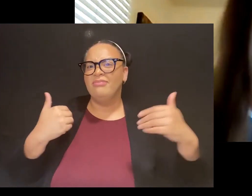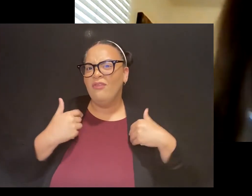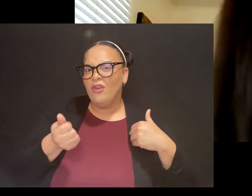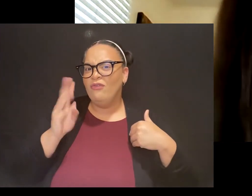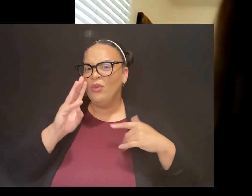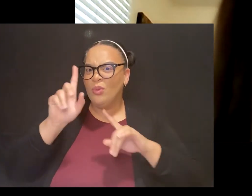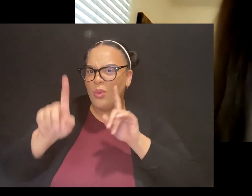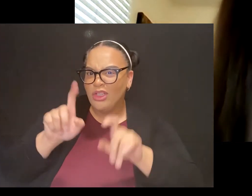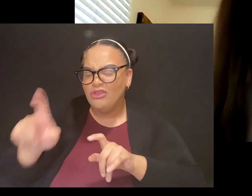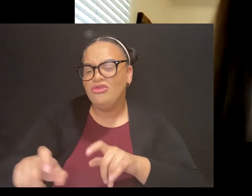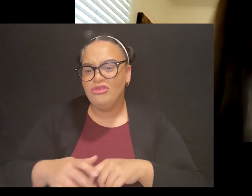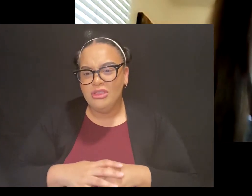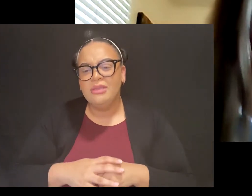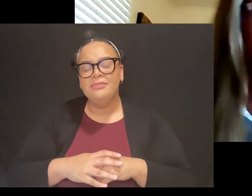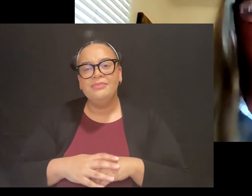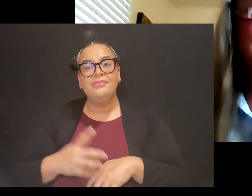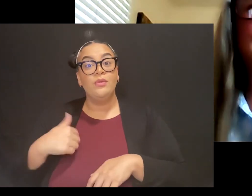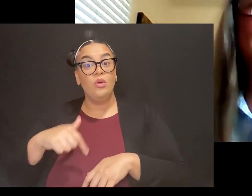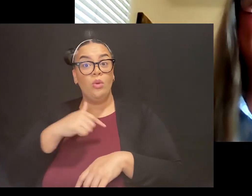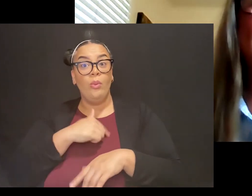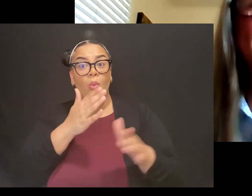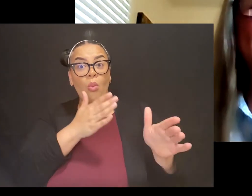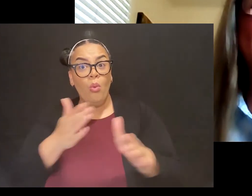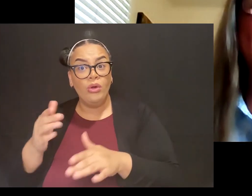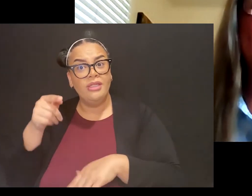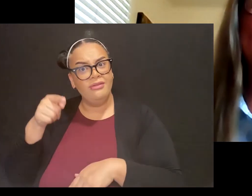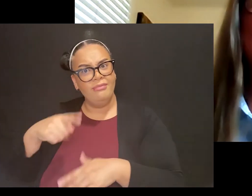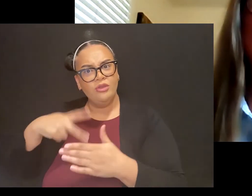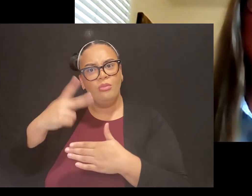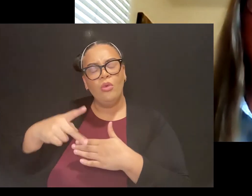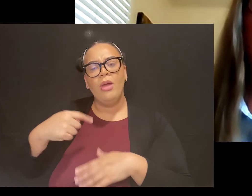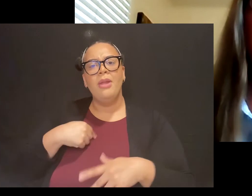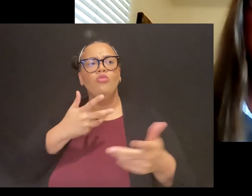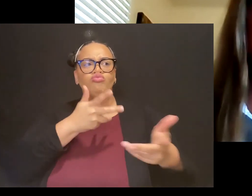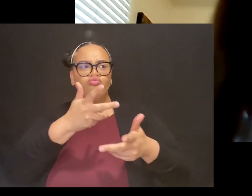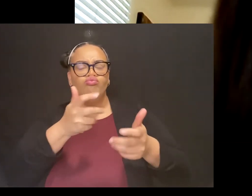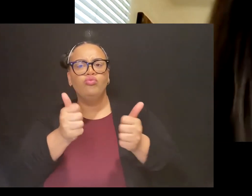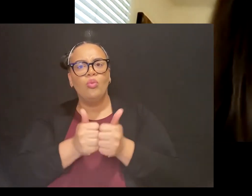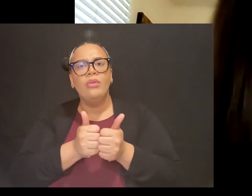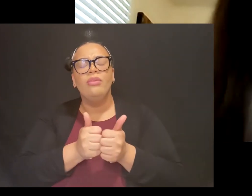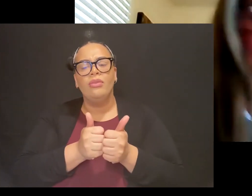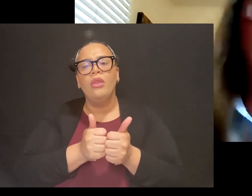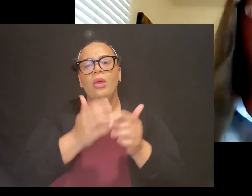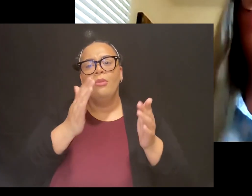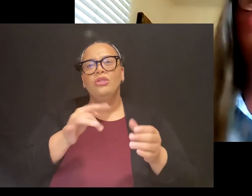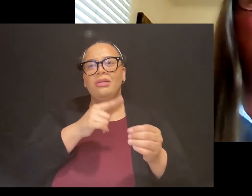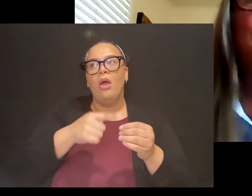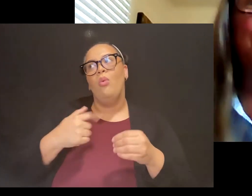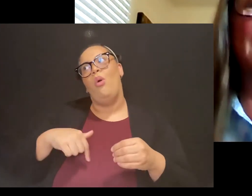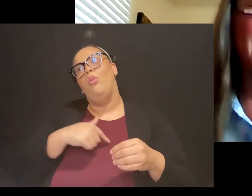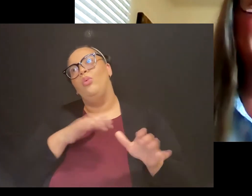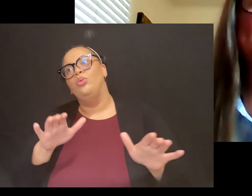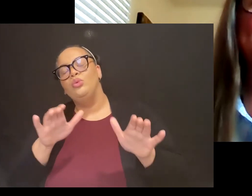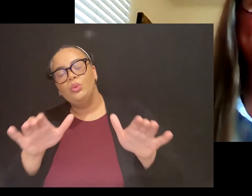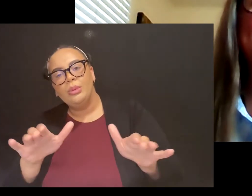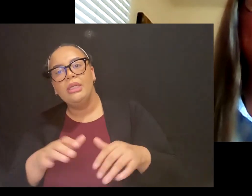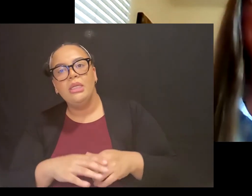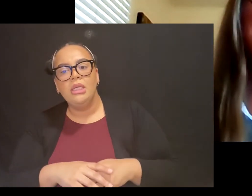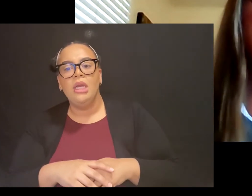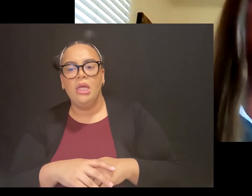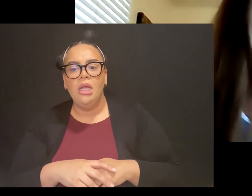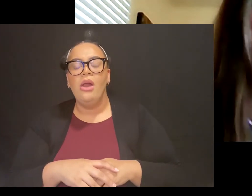program, and I was talking to somebody about, you know, what we were doing, and I was, I was woefully